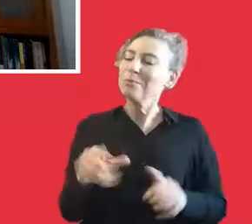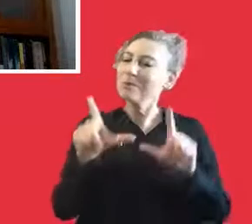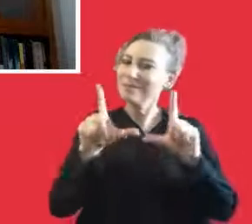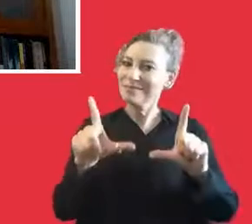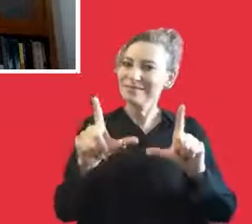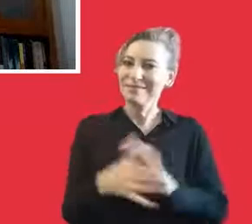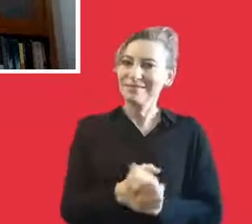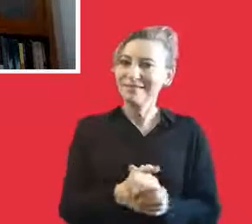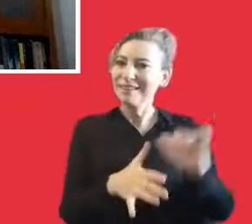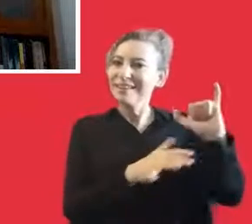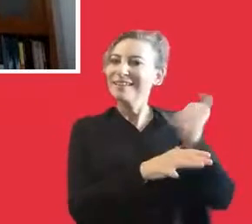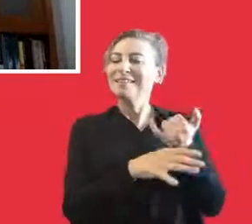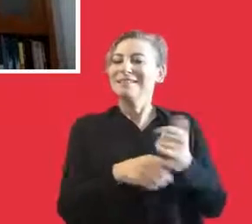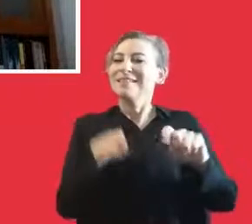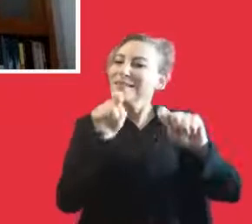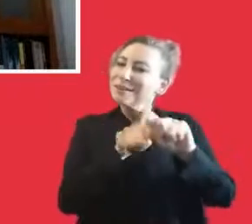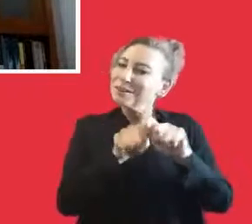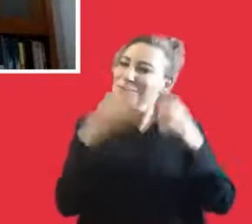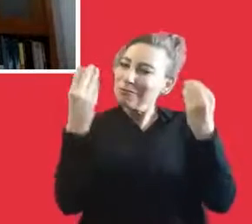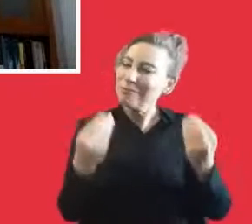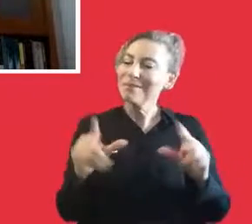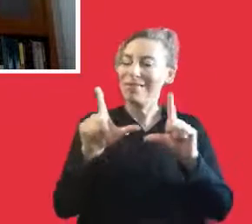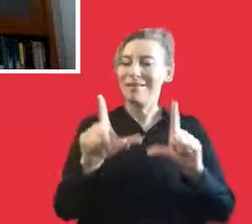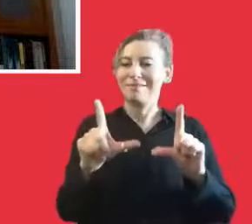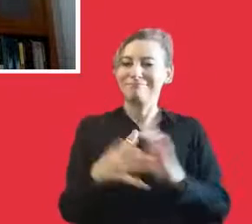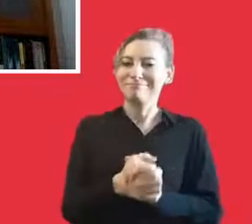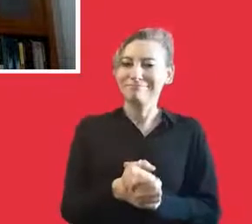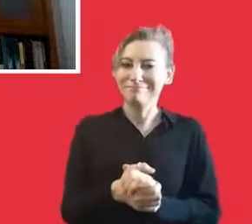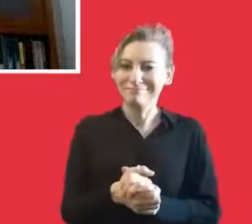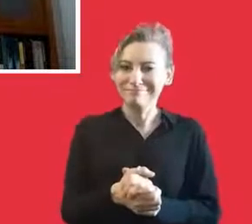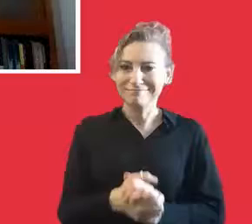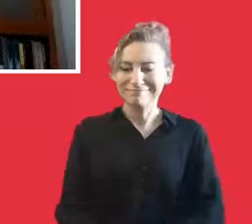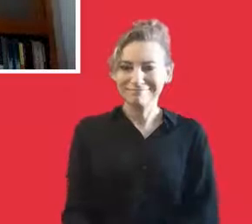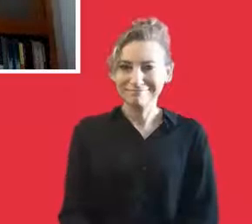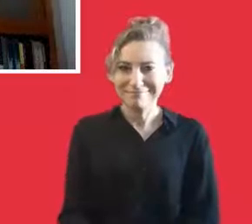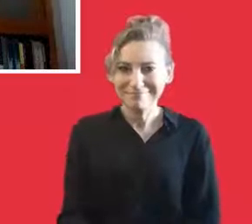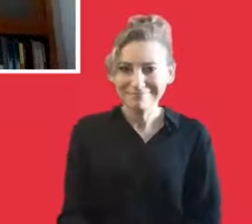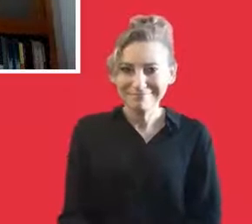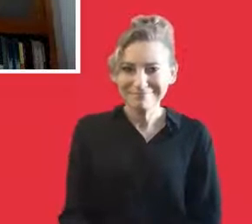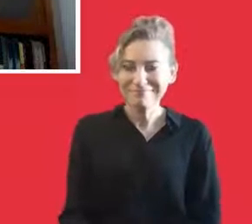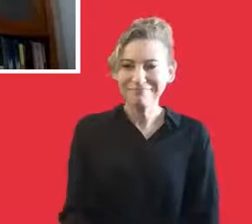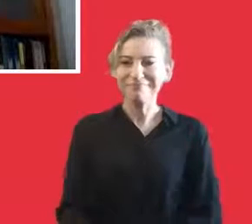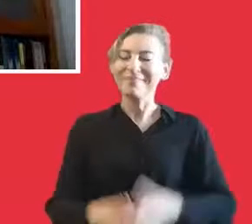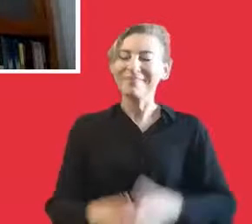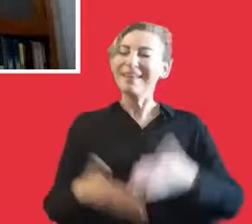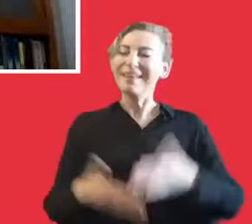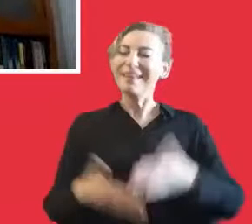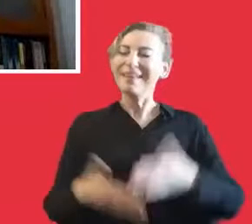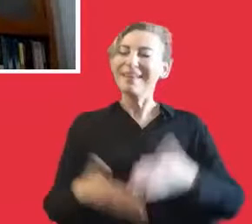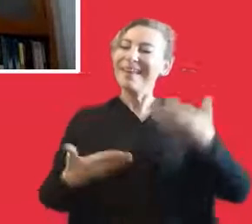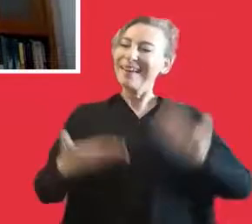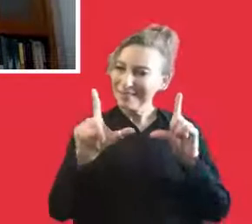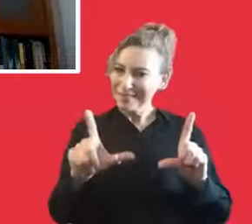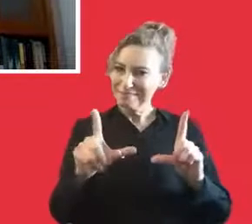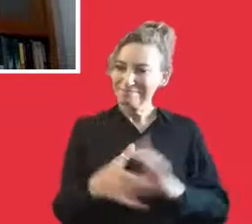artist in order to do that. So you have to be the apprentice. You have to be the servant of the art. Yes, you have to be